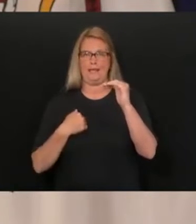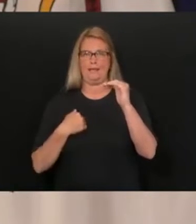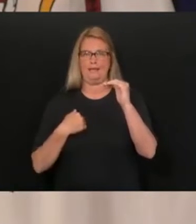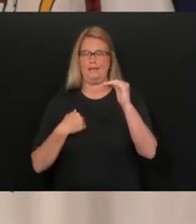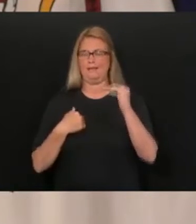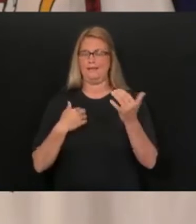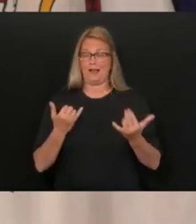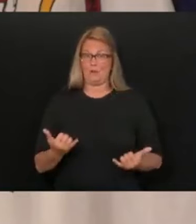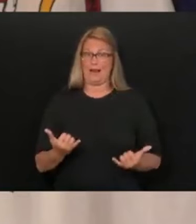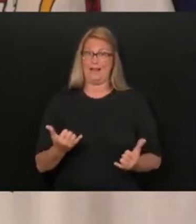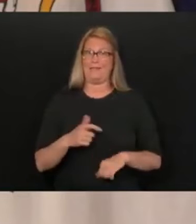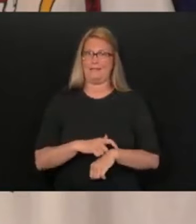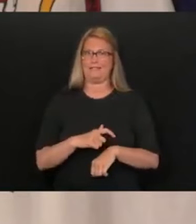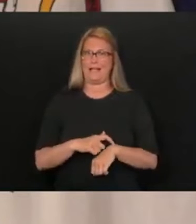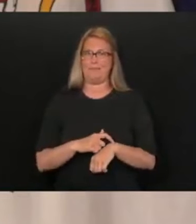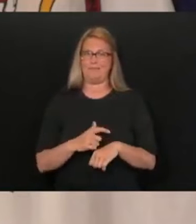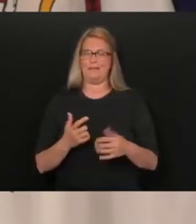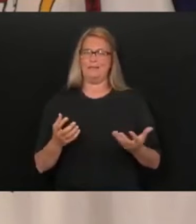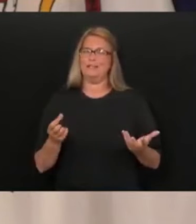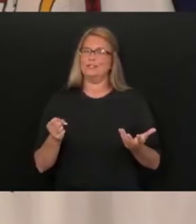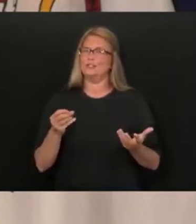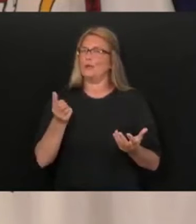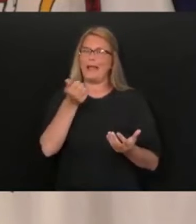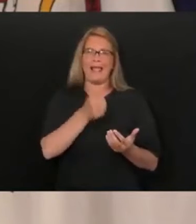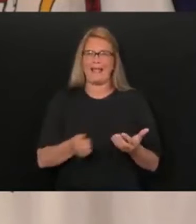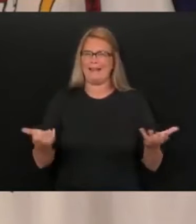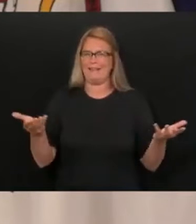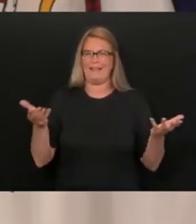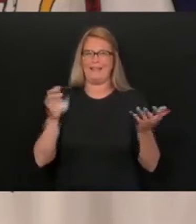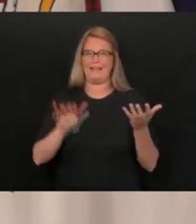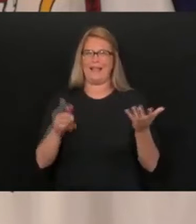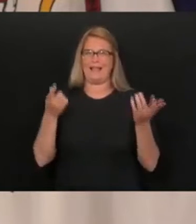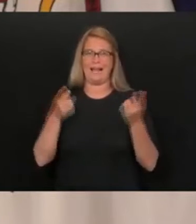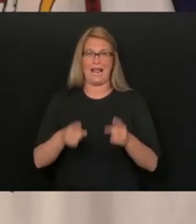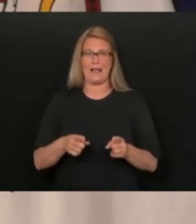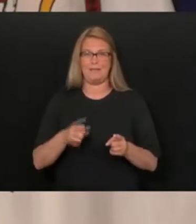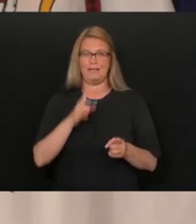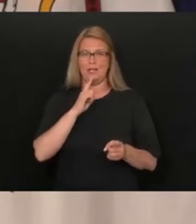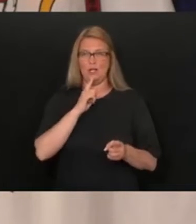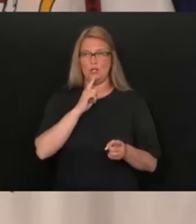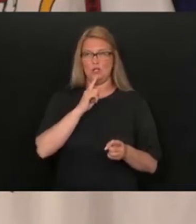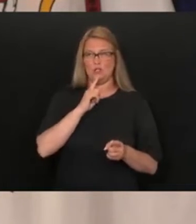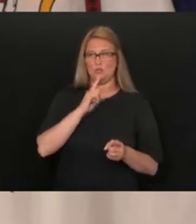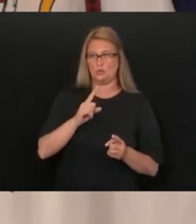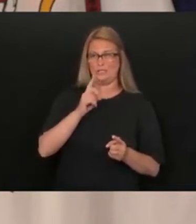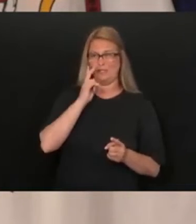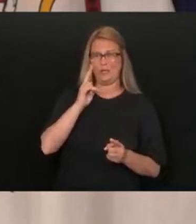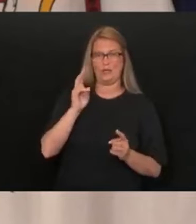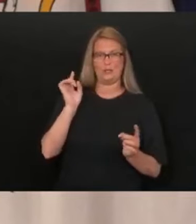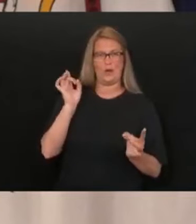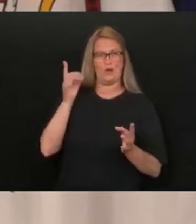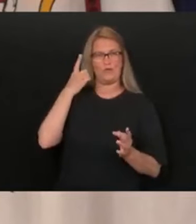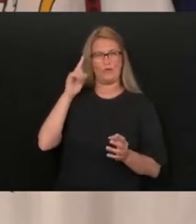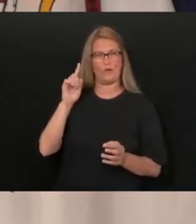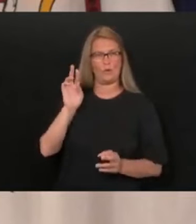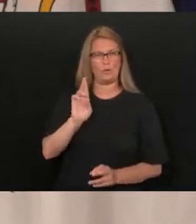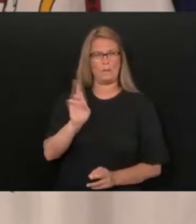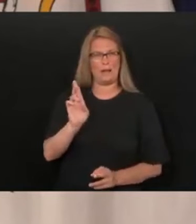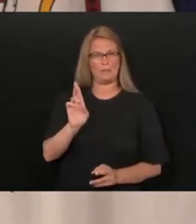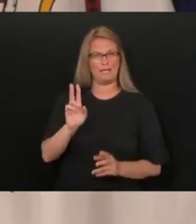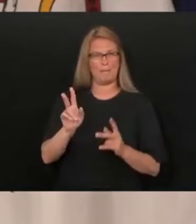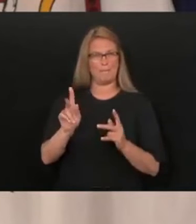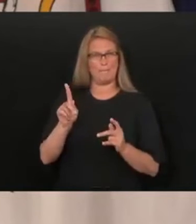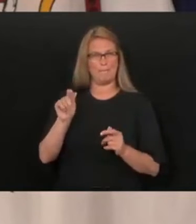the only thing that could happen from a debate is damage the Republican Party. Damage